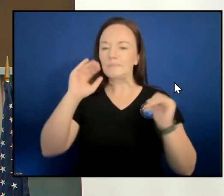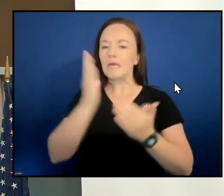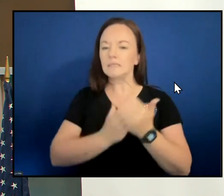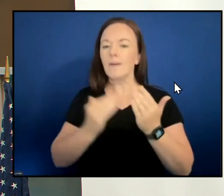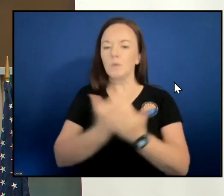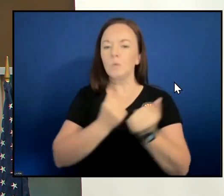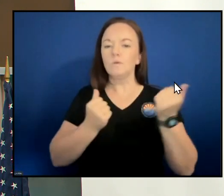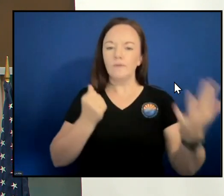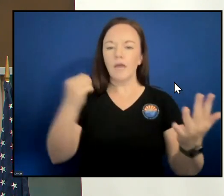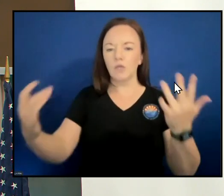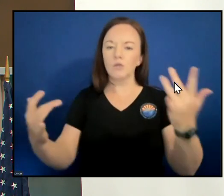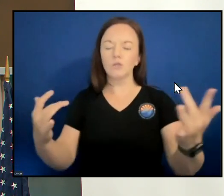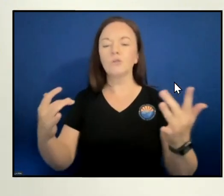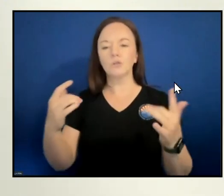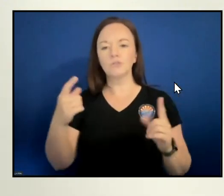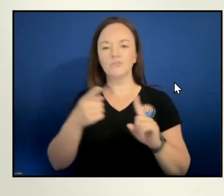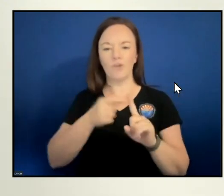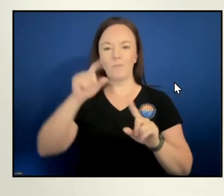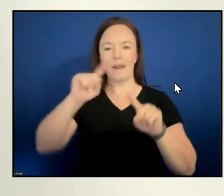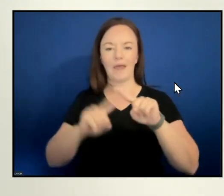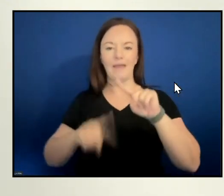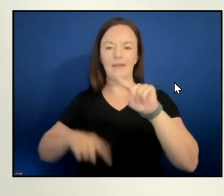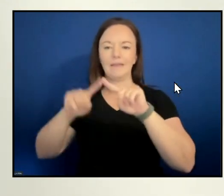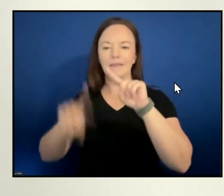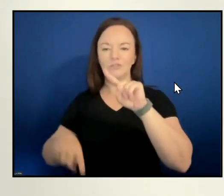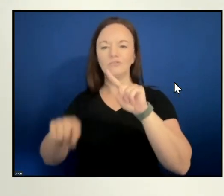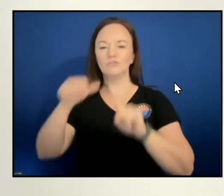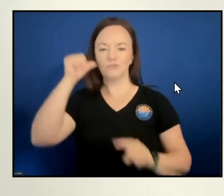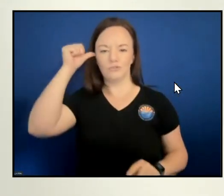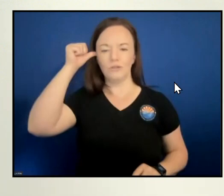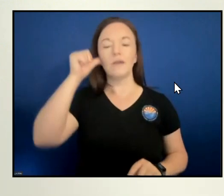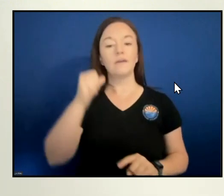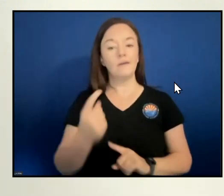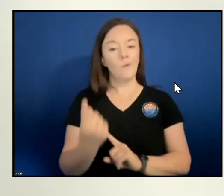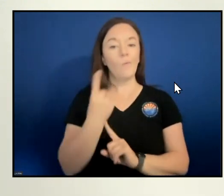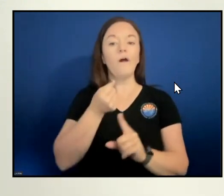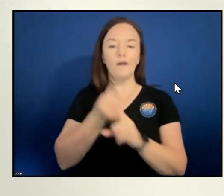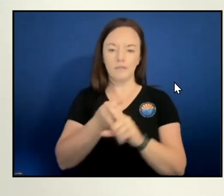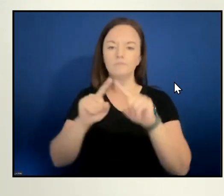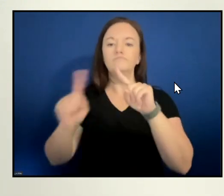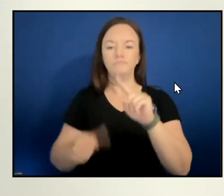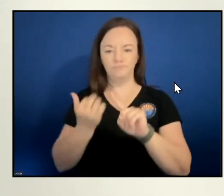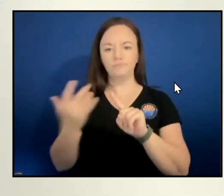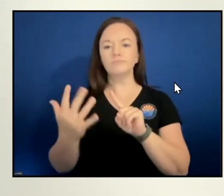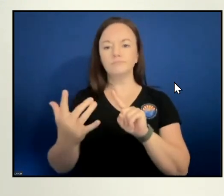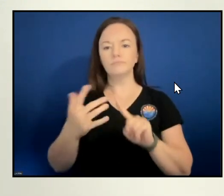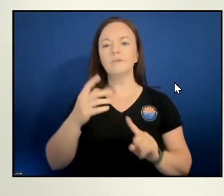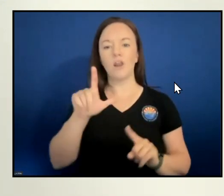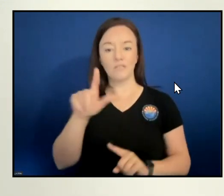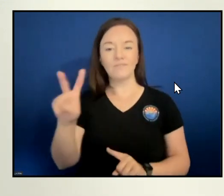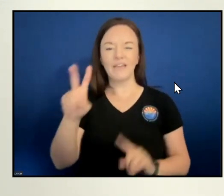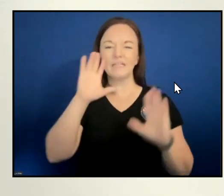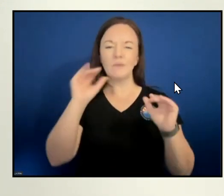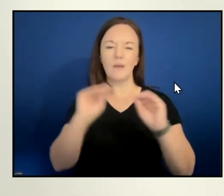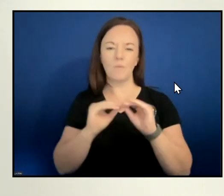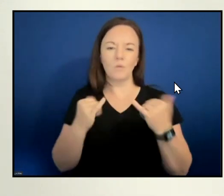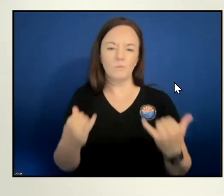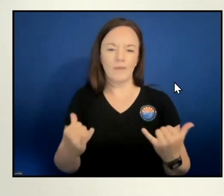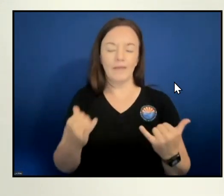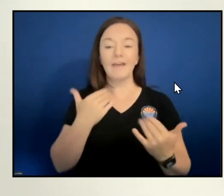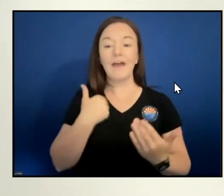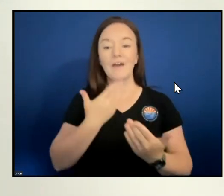We had one initial attack by Las Vegas and are anticipating more again today. And with that, have a good day. time talking to